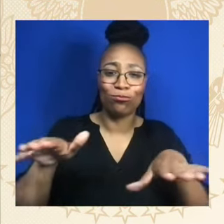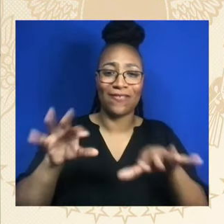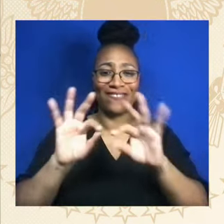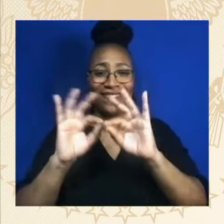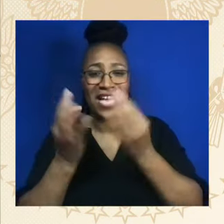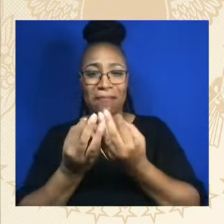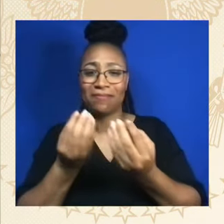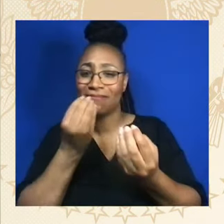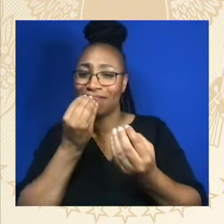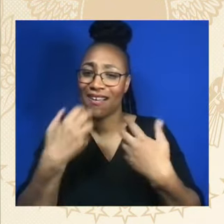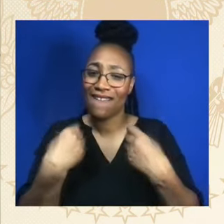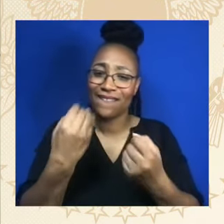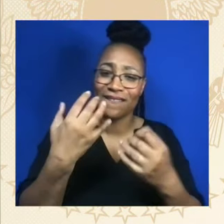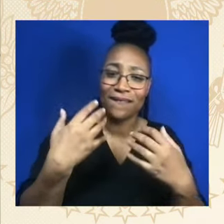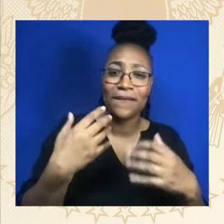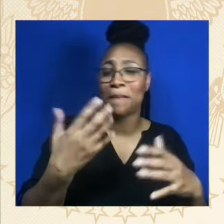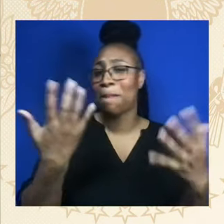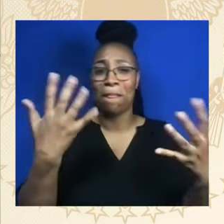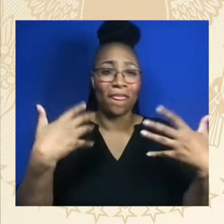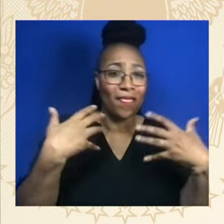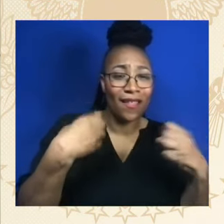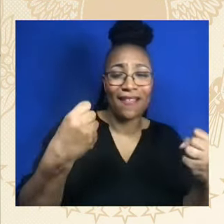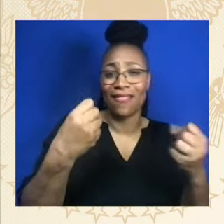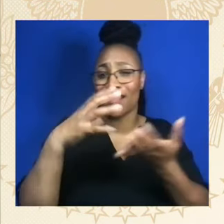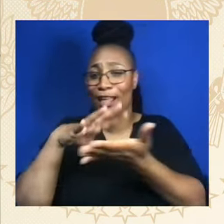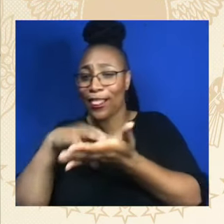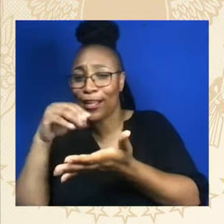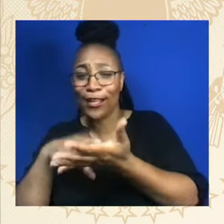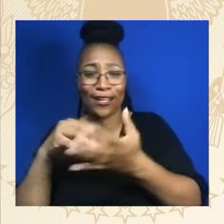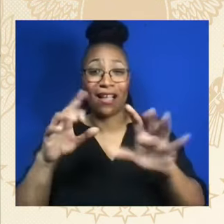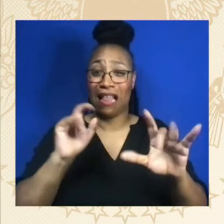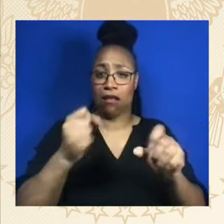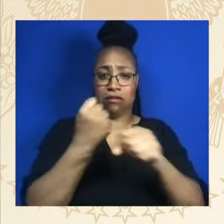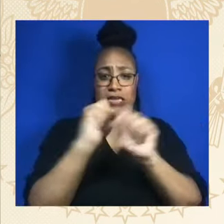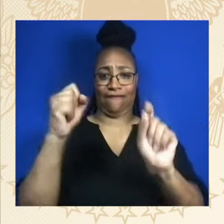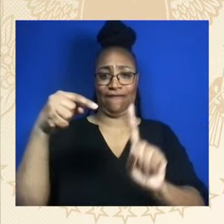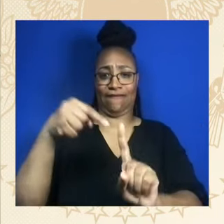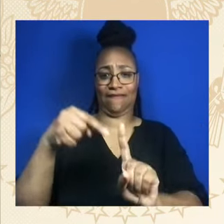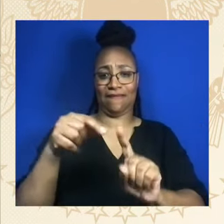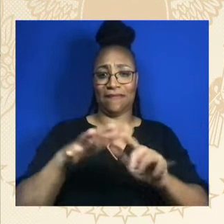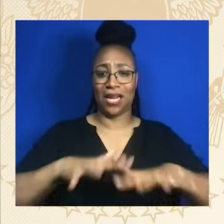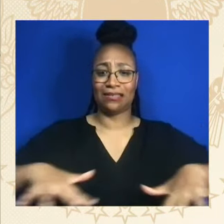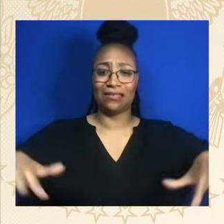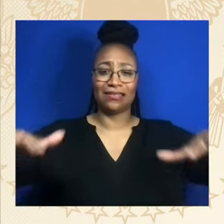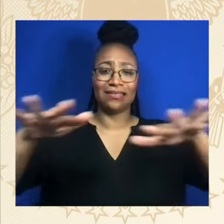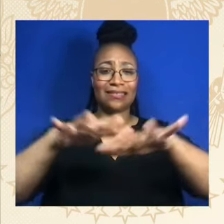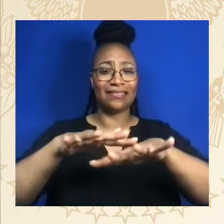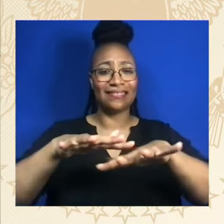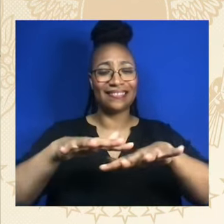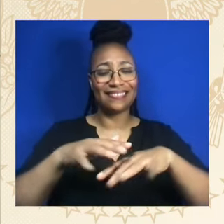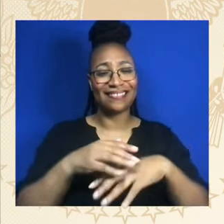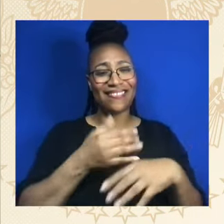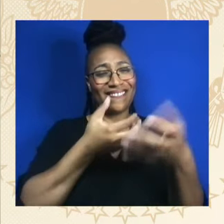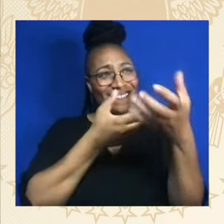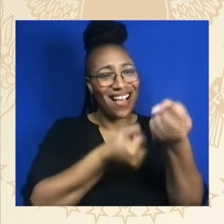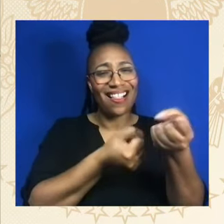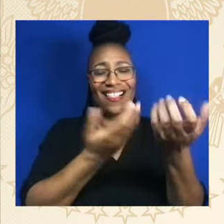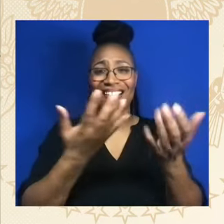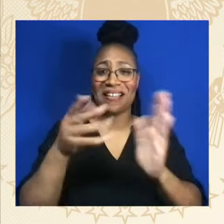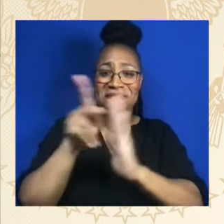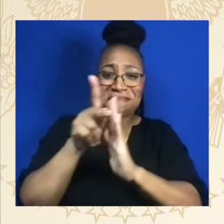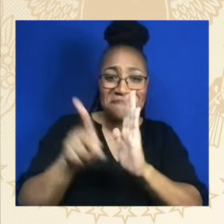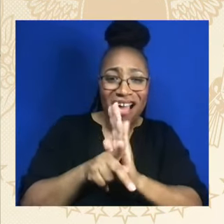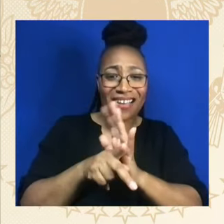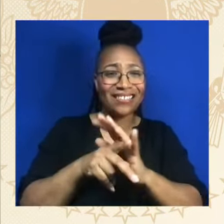country against gun violence in faith and action, policy and culture, and so much more. We see the vibrancy of black